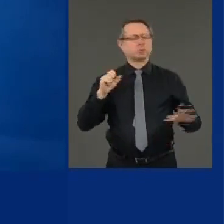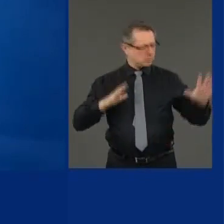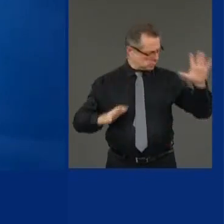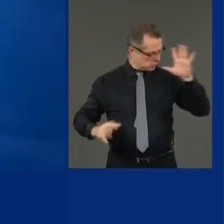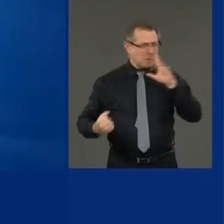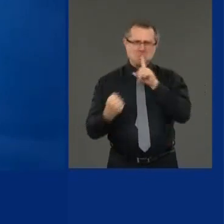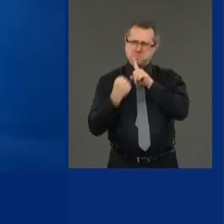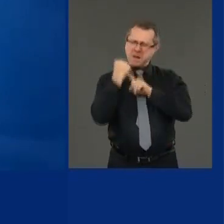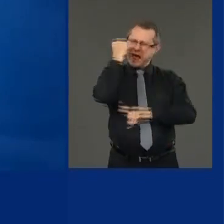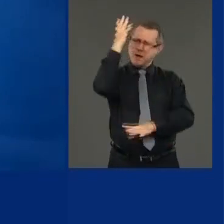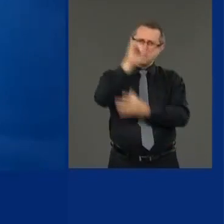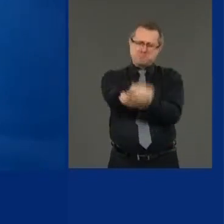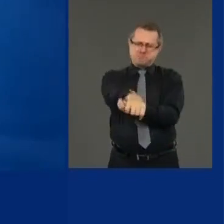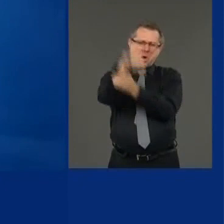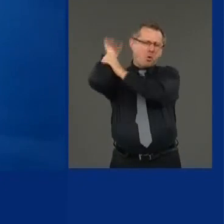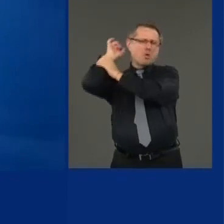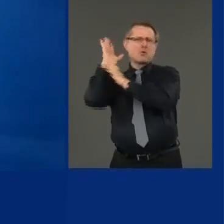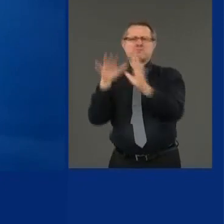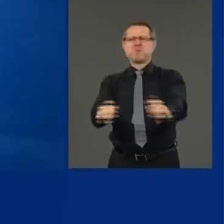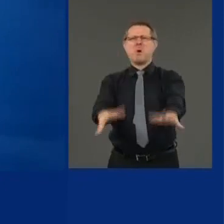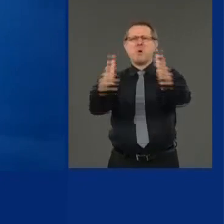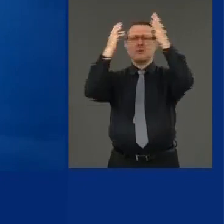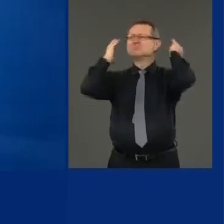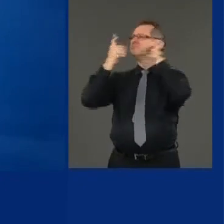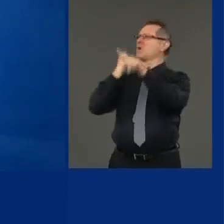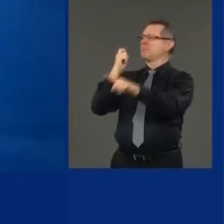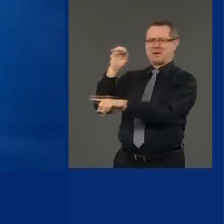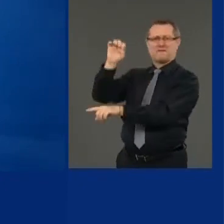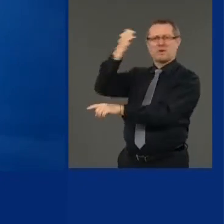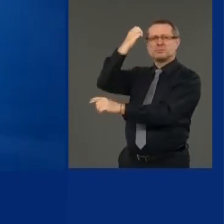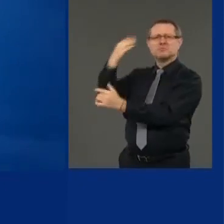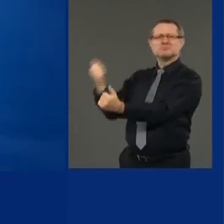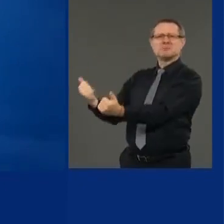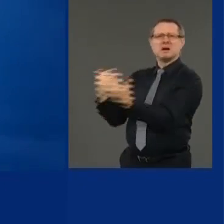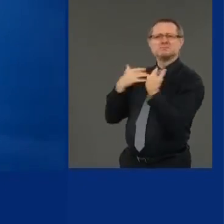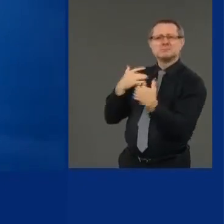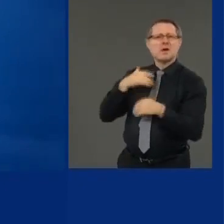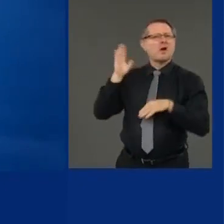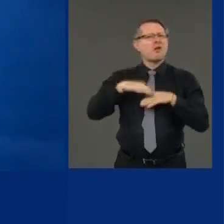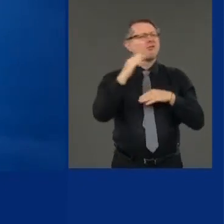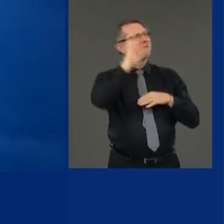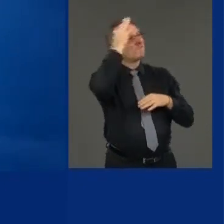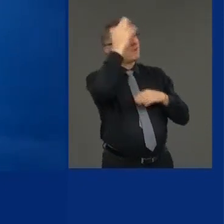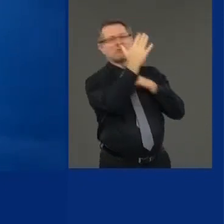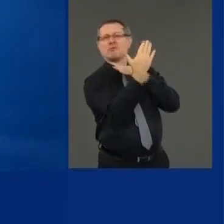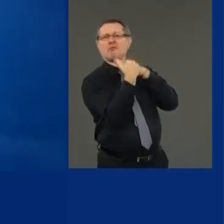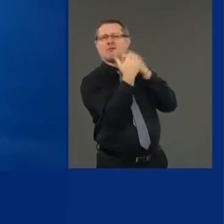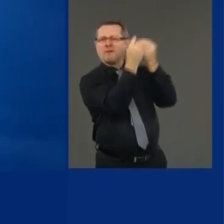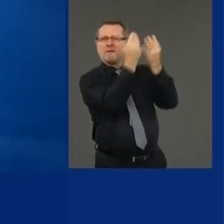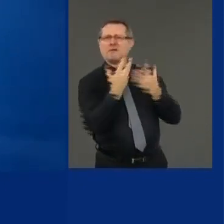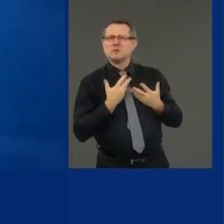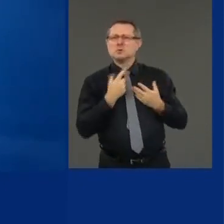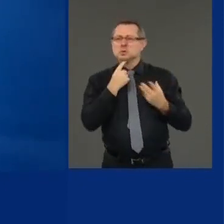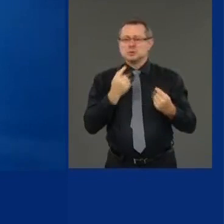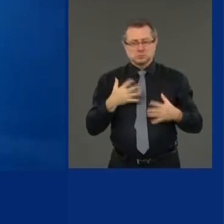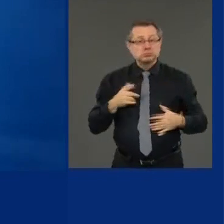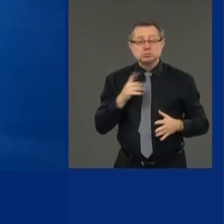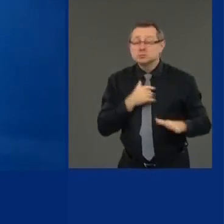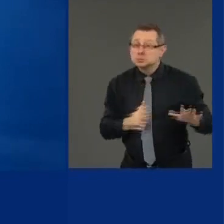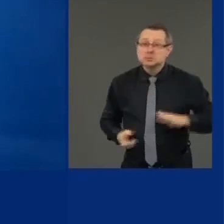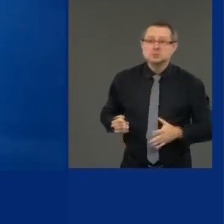Nobody knew. Nobody told us. We woke up one morning. And the spike was already happening.